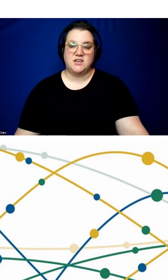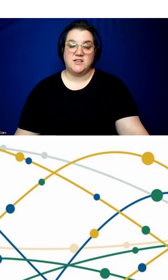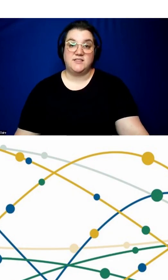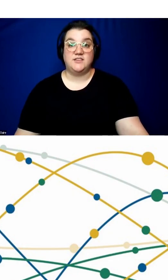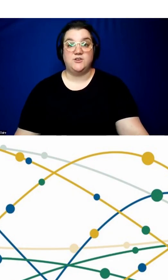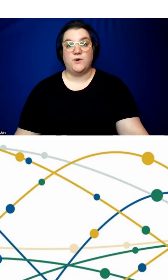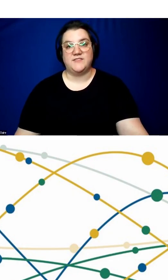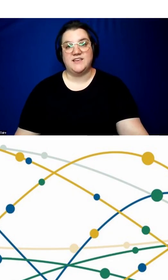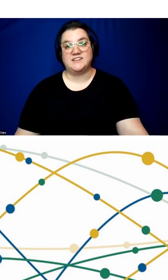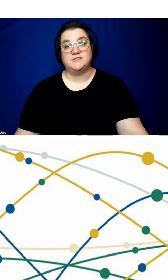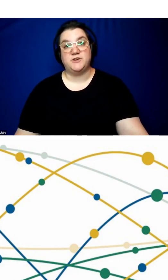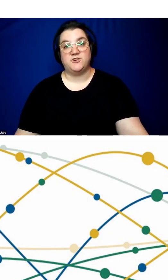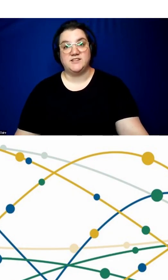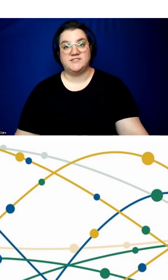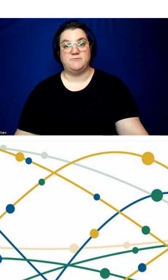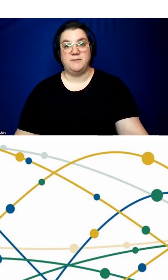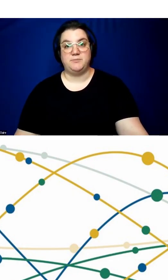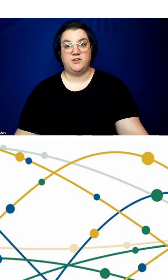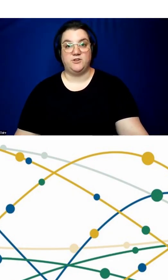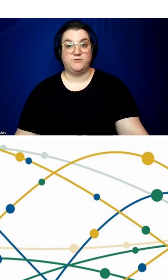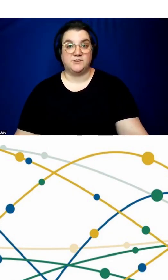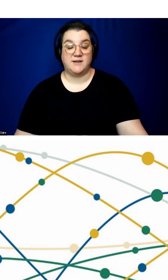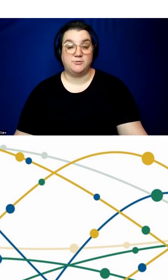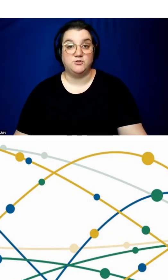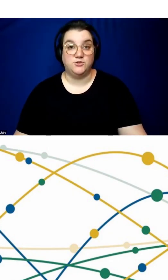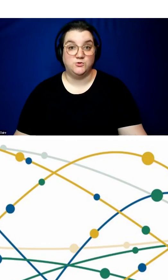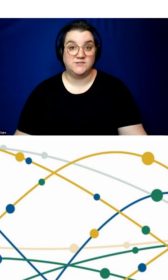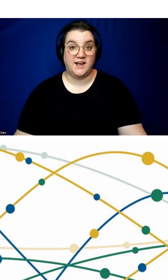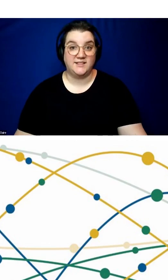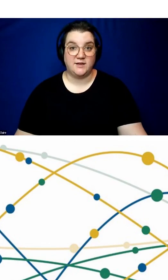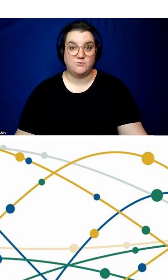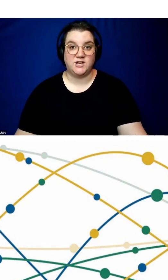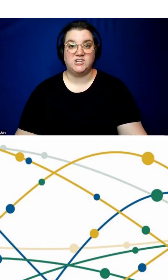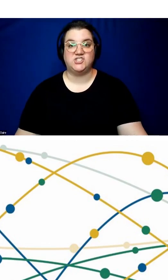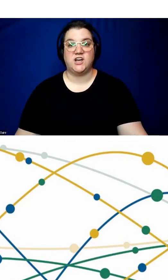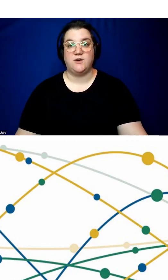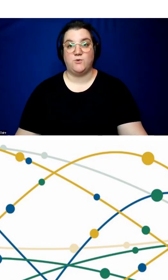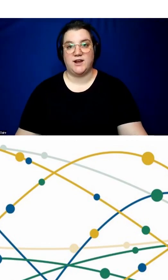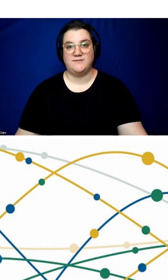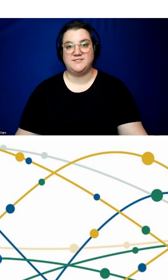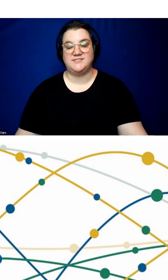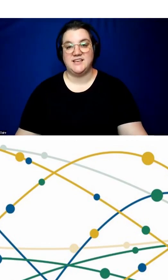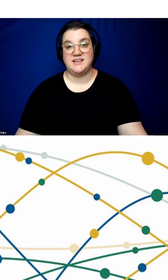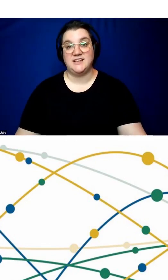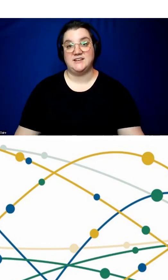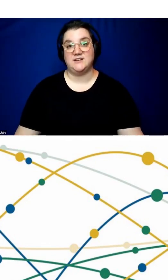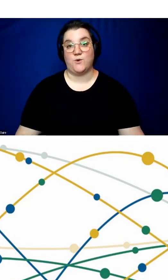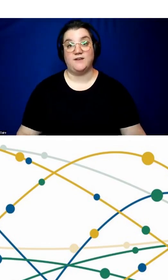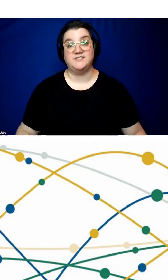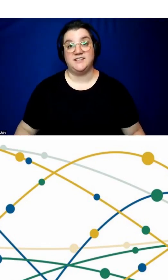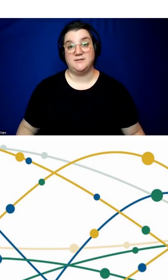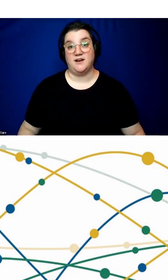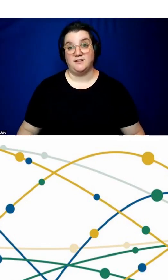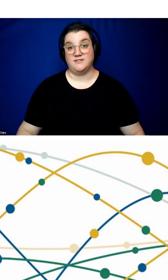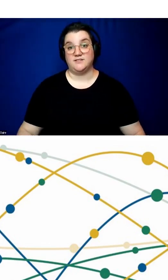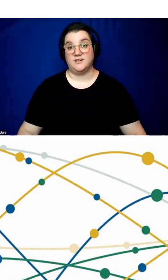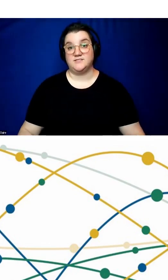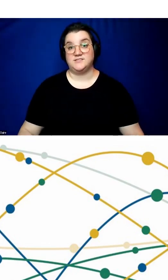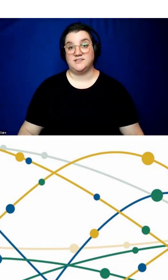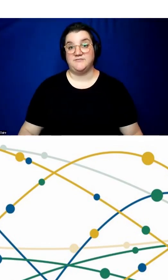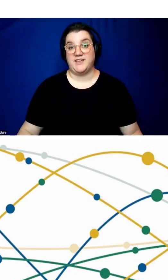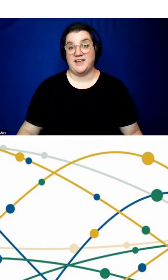you know, what the experience of people, for example, who use sign language, what I've seen, where I've seen